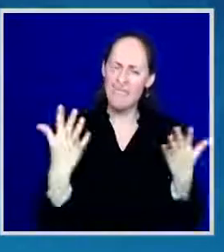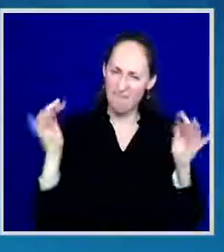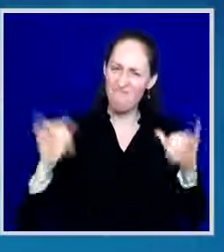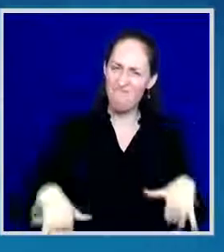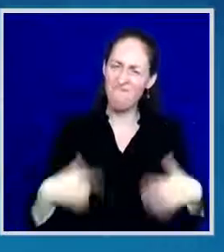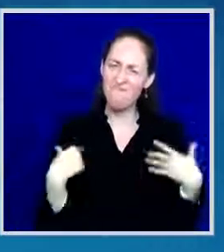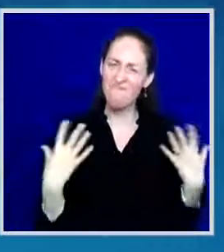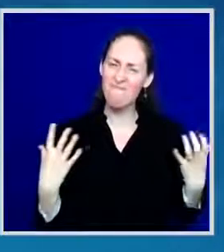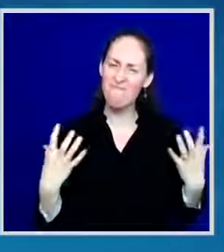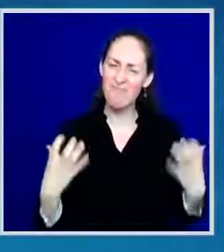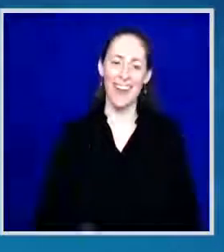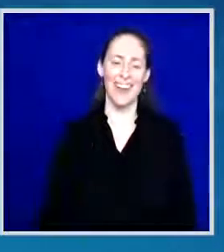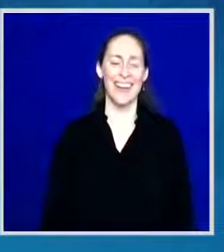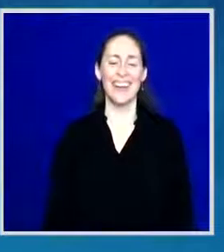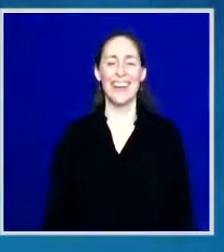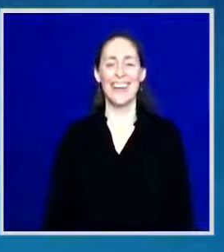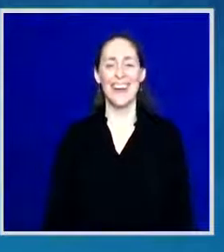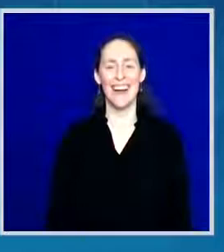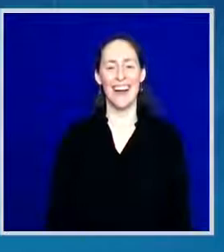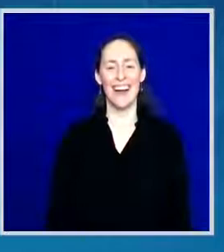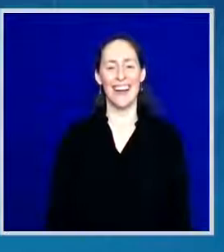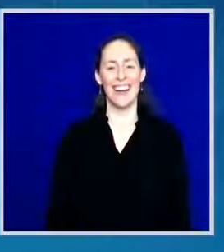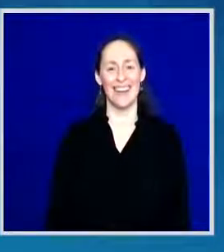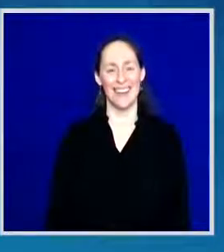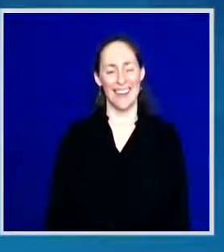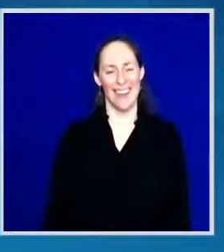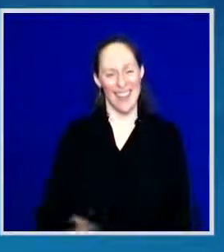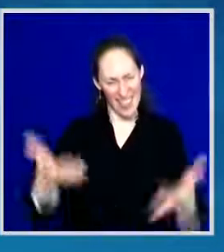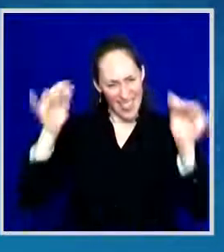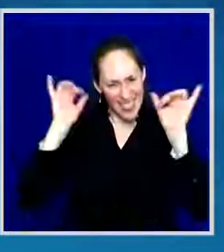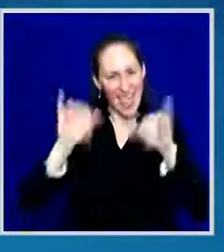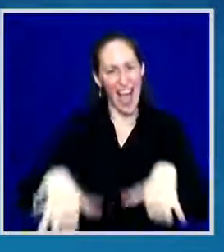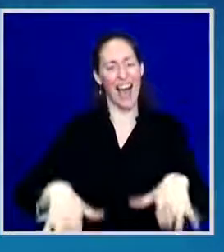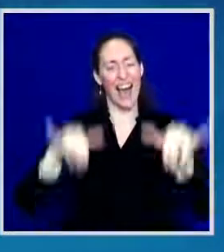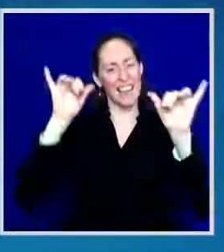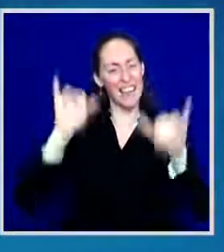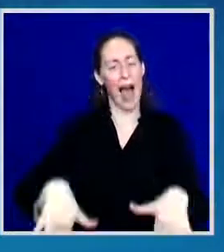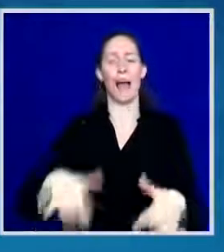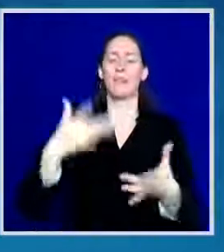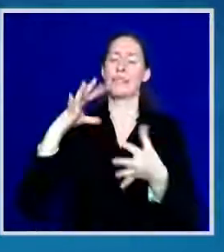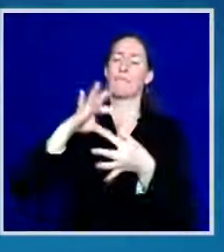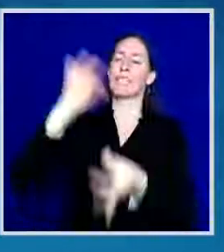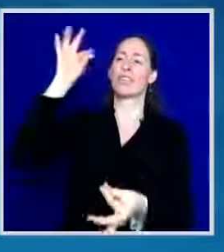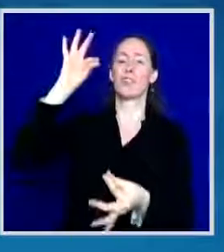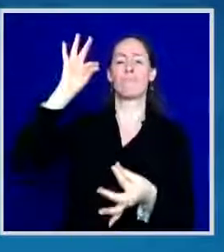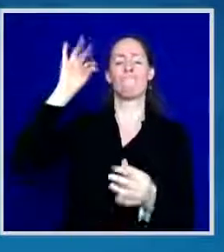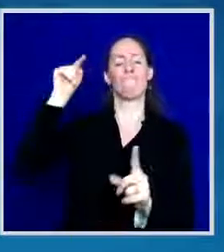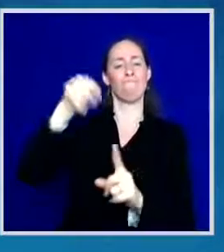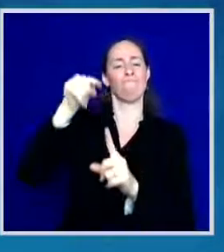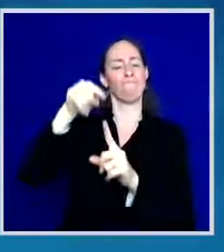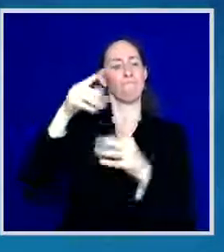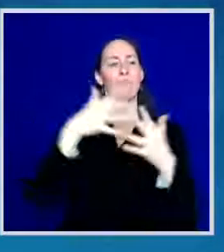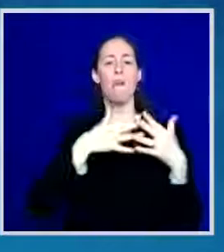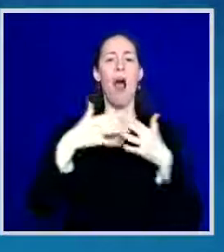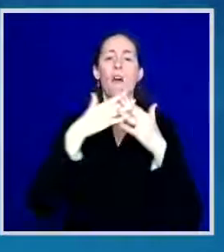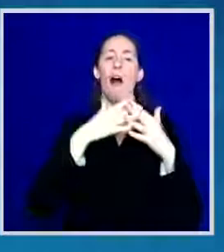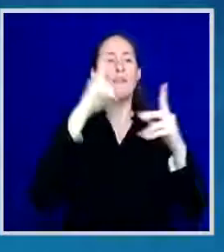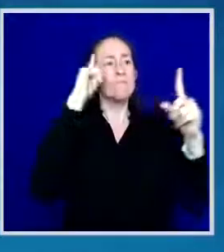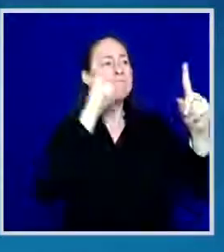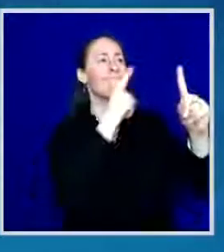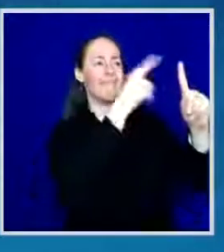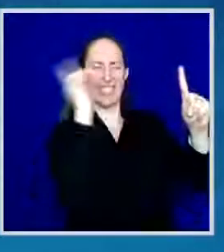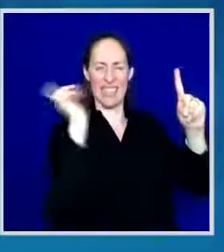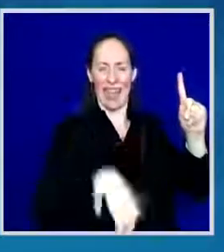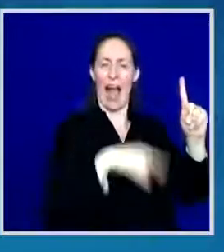So, that is the spirit of American aspiration. That